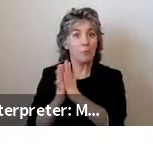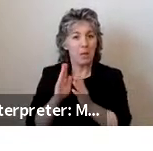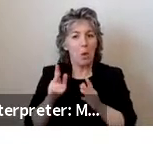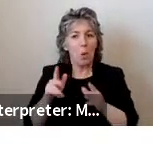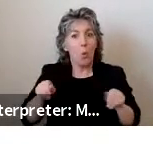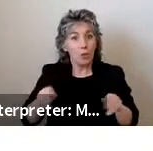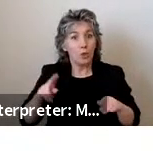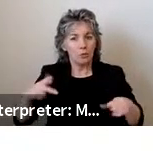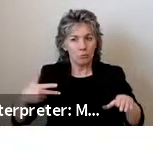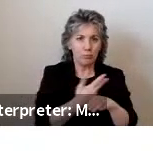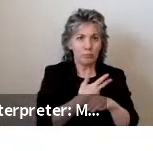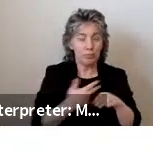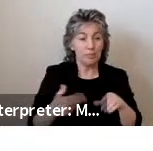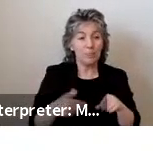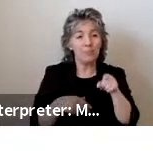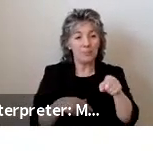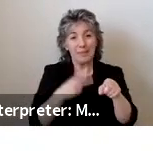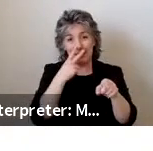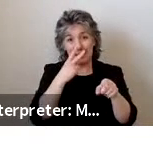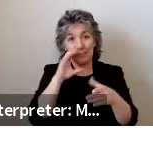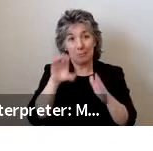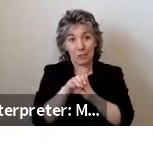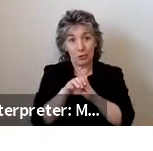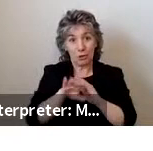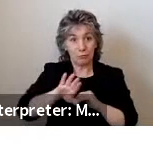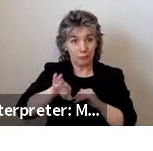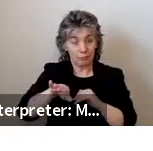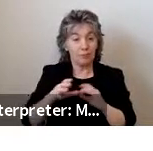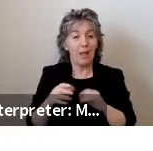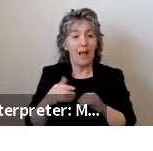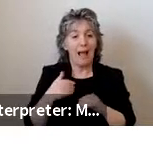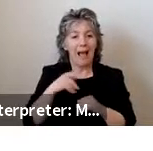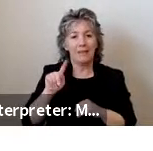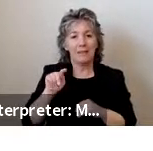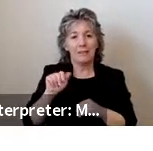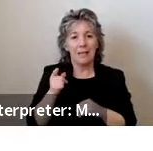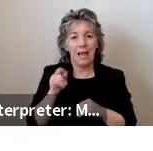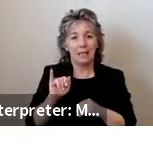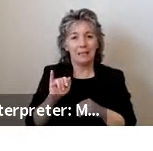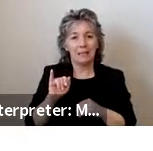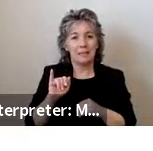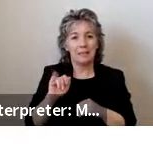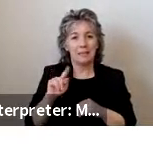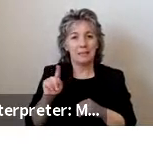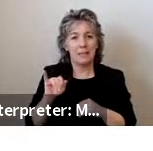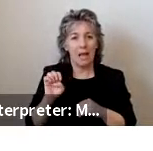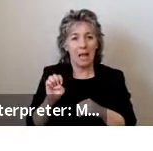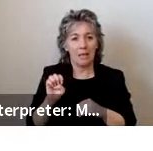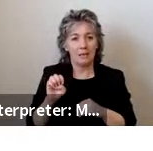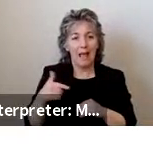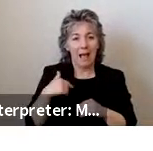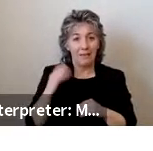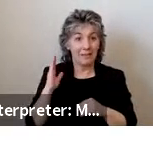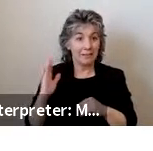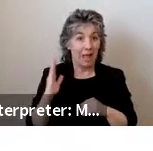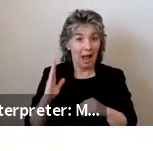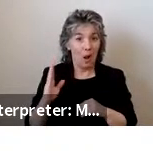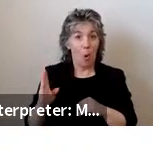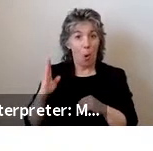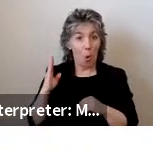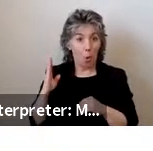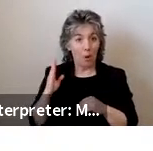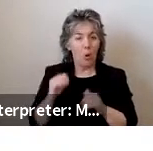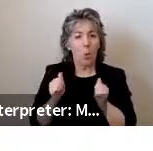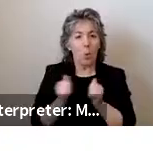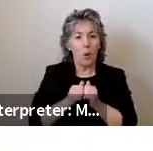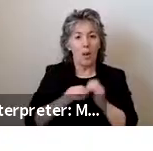shows a taxi-sized self-driving vehicle with side door open and a ramp having a shallow slope deployed